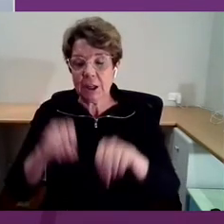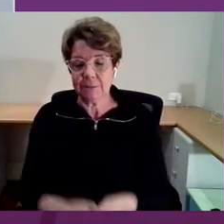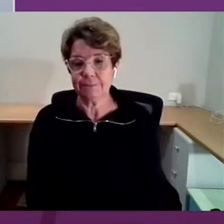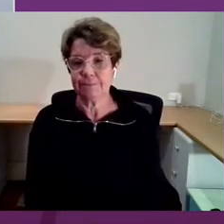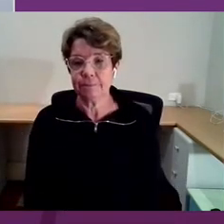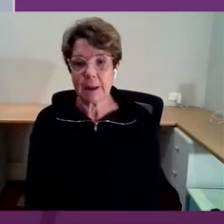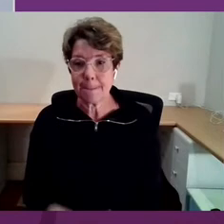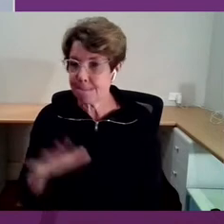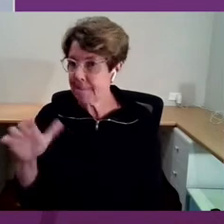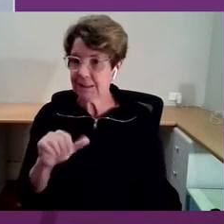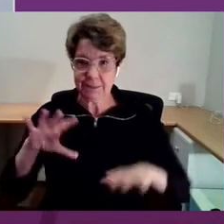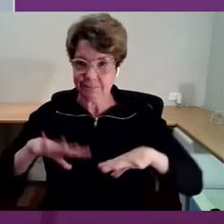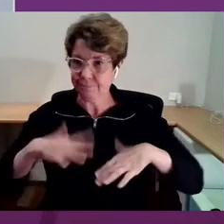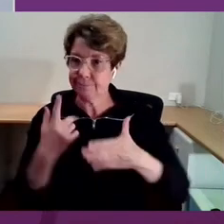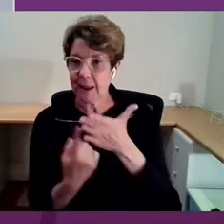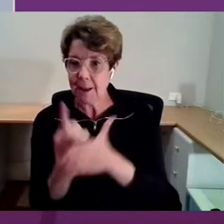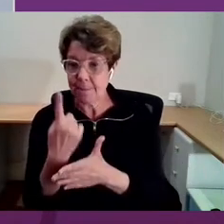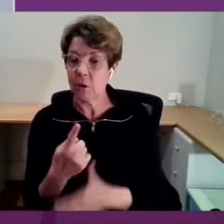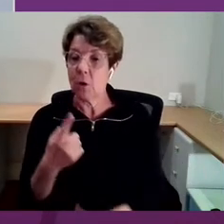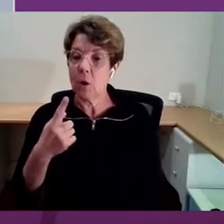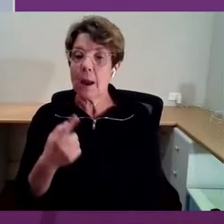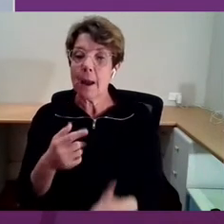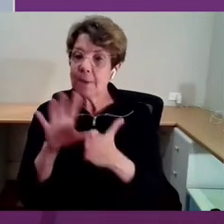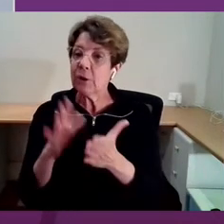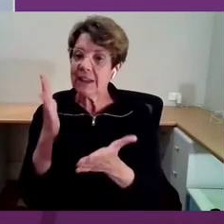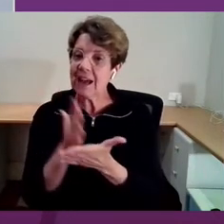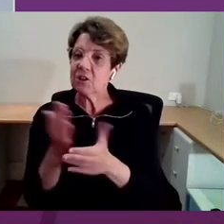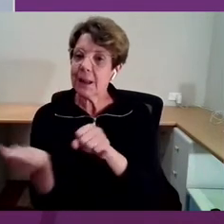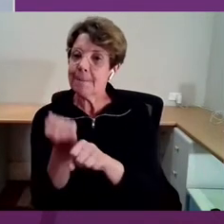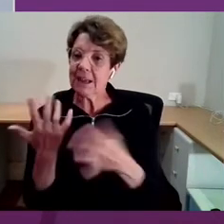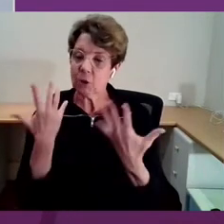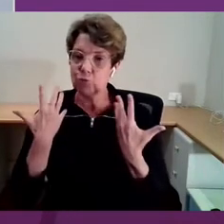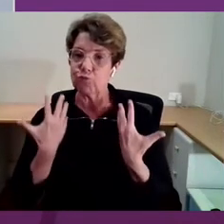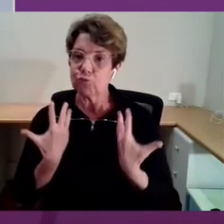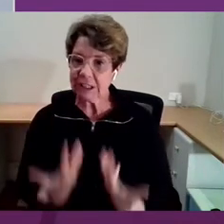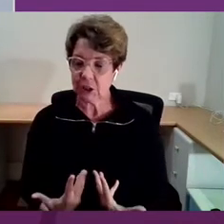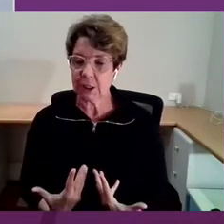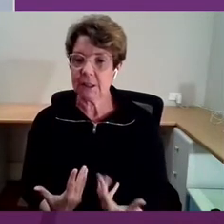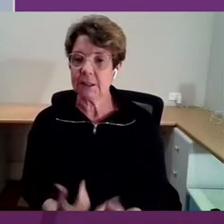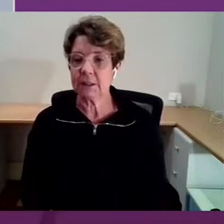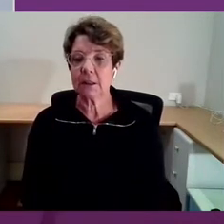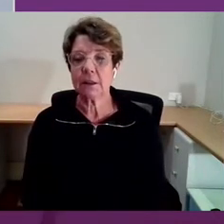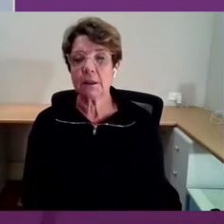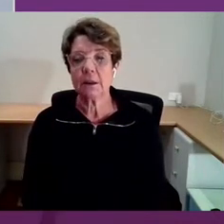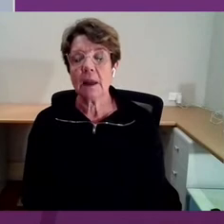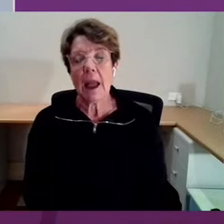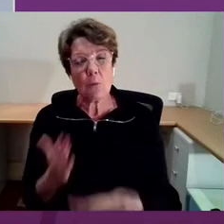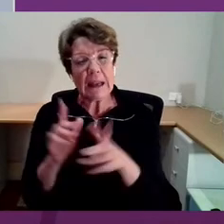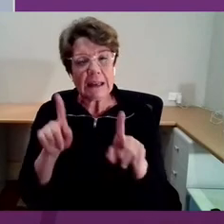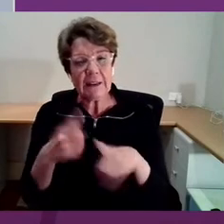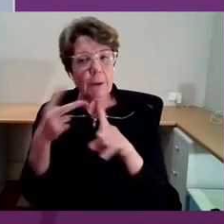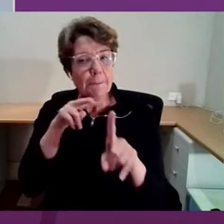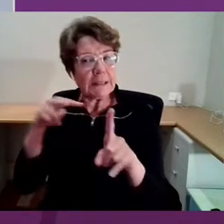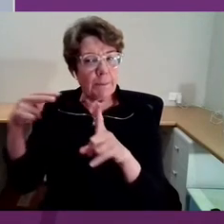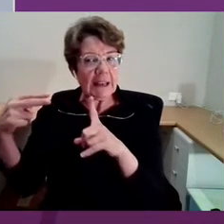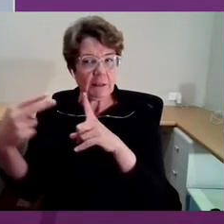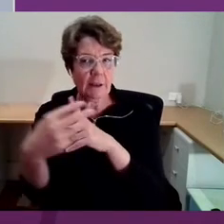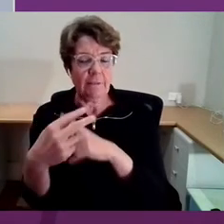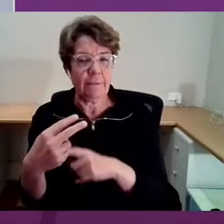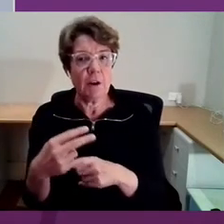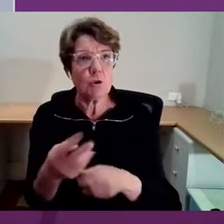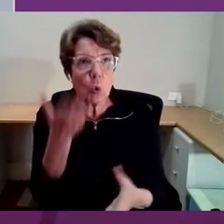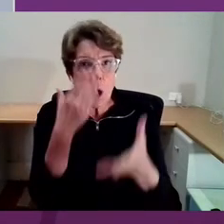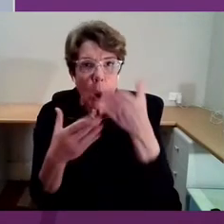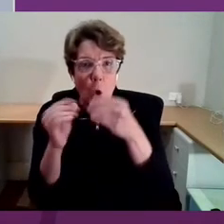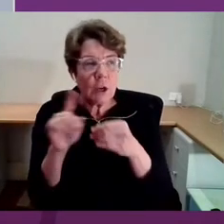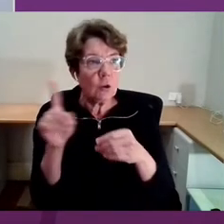Because that brings a richness and actually often quite a different dimension to our learnings from what works and